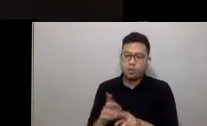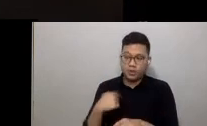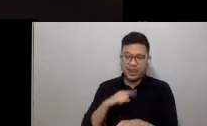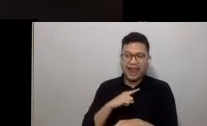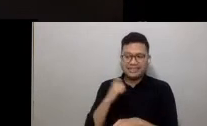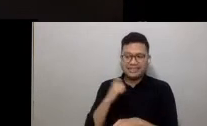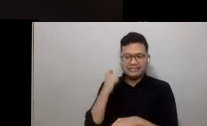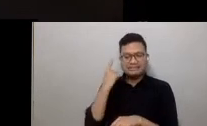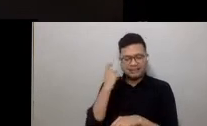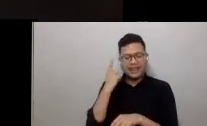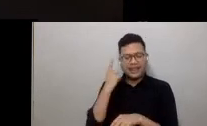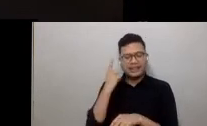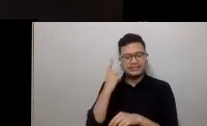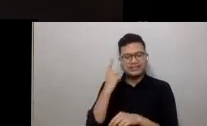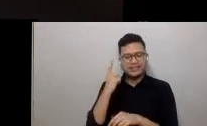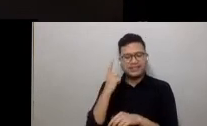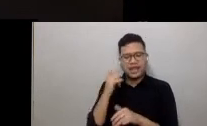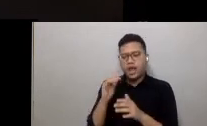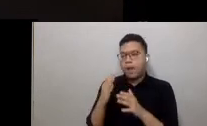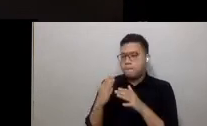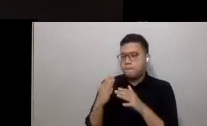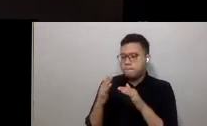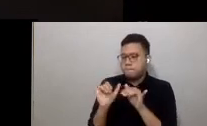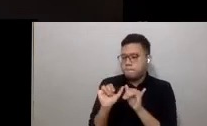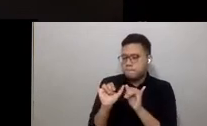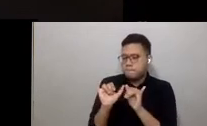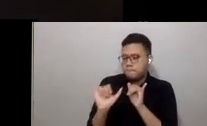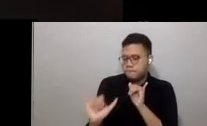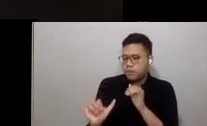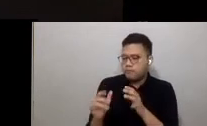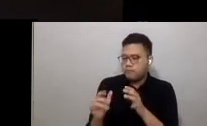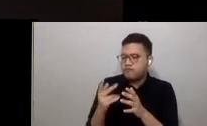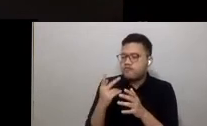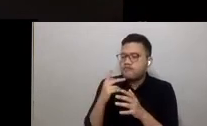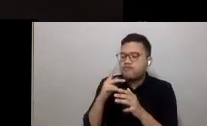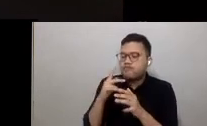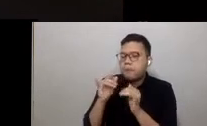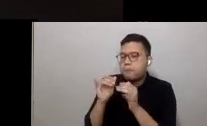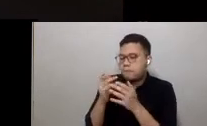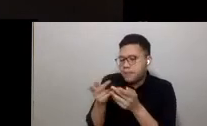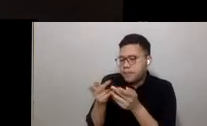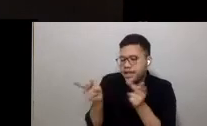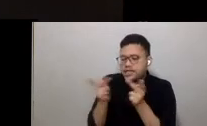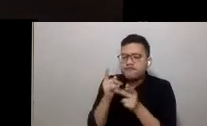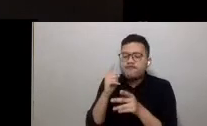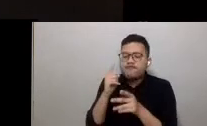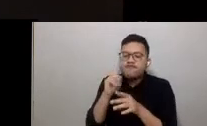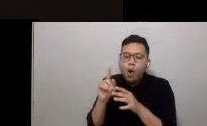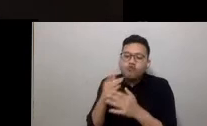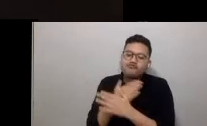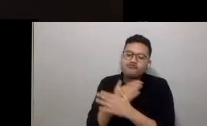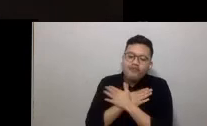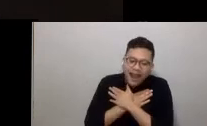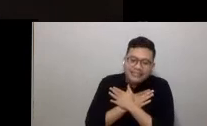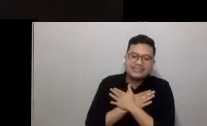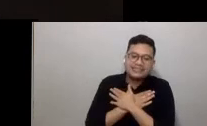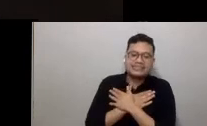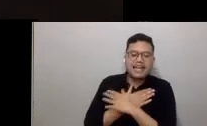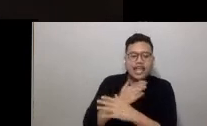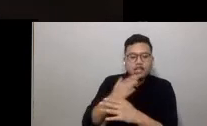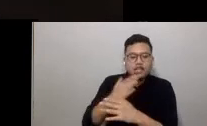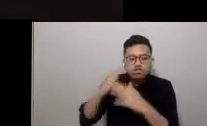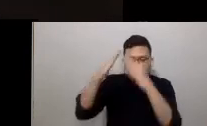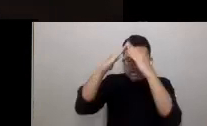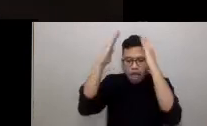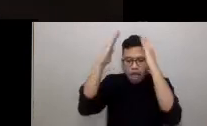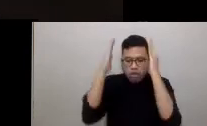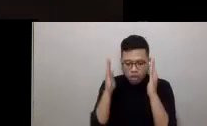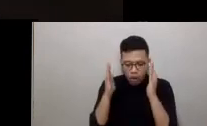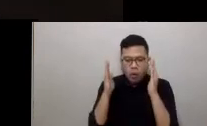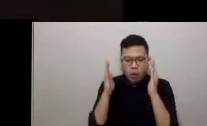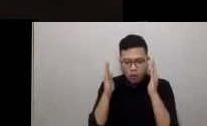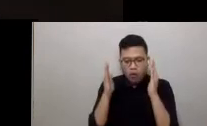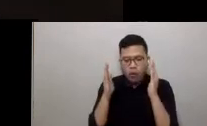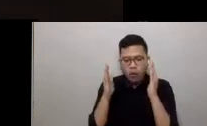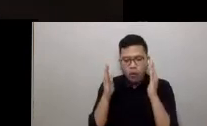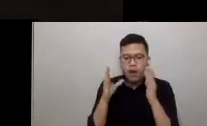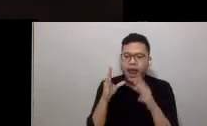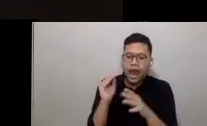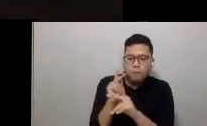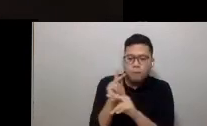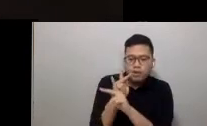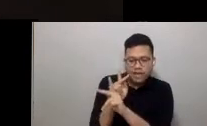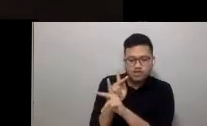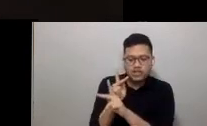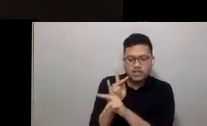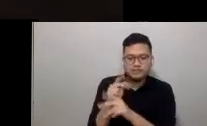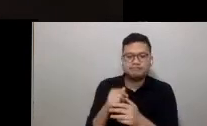provides a place of shelter, protection and rest from the extremities. Man's technological and cultural advances over